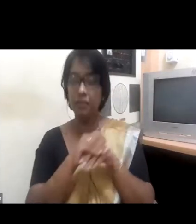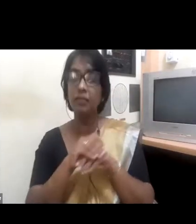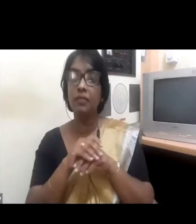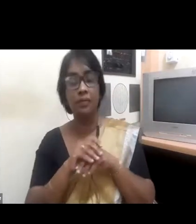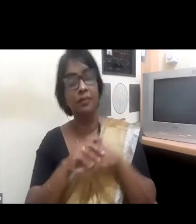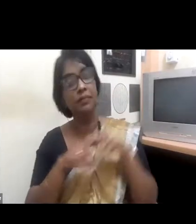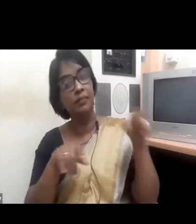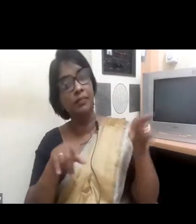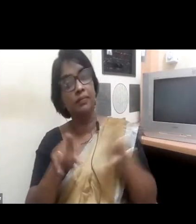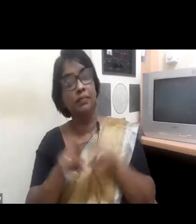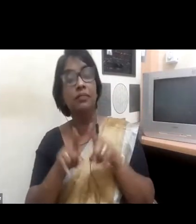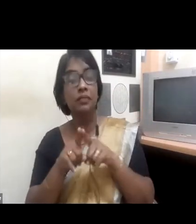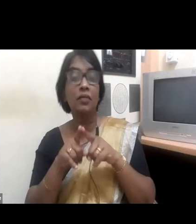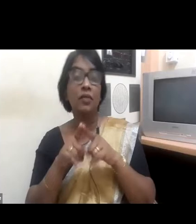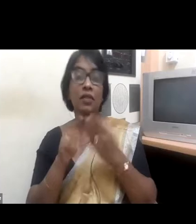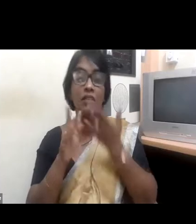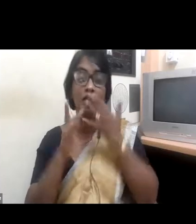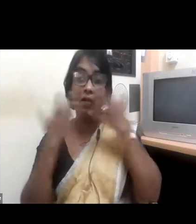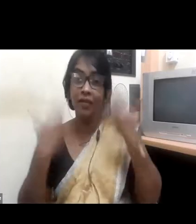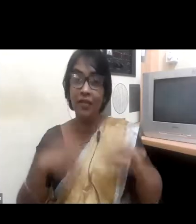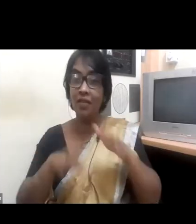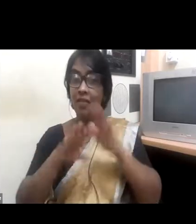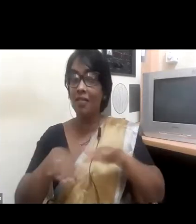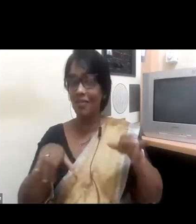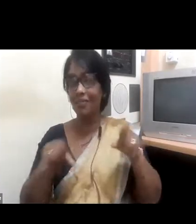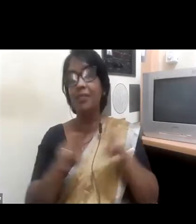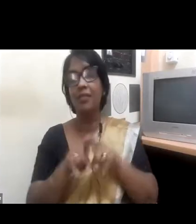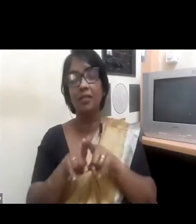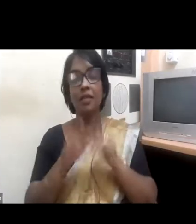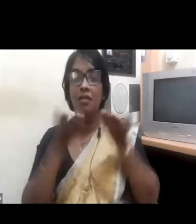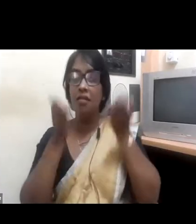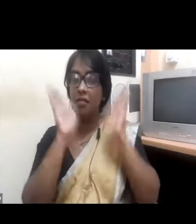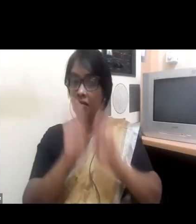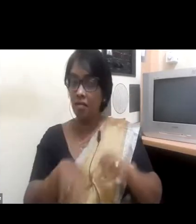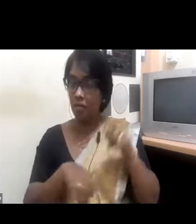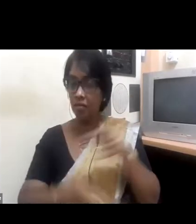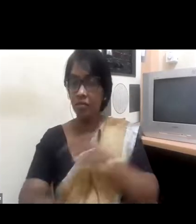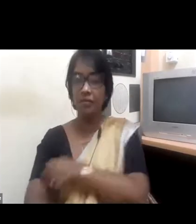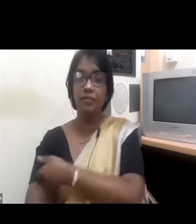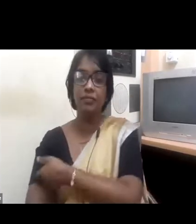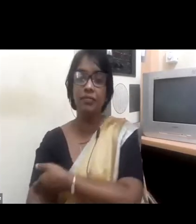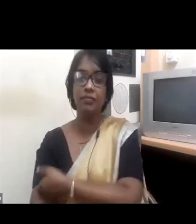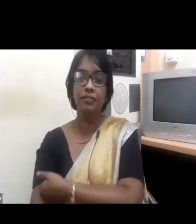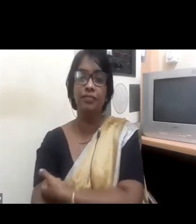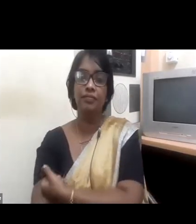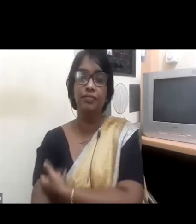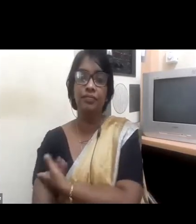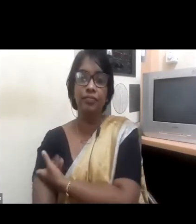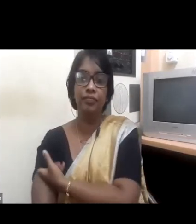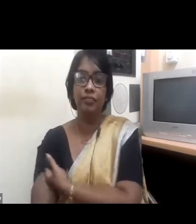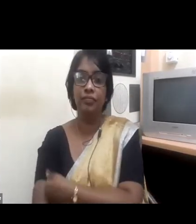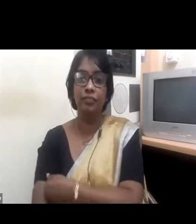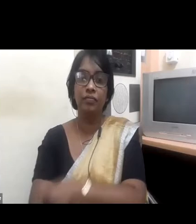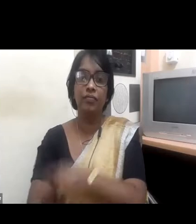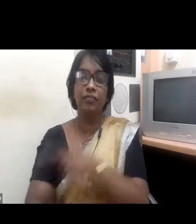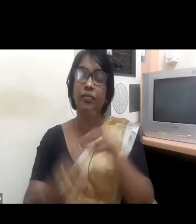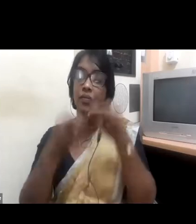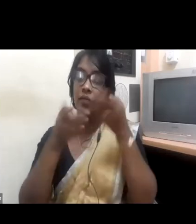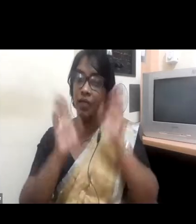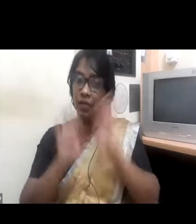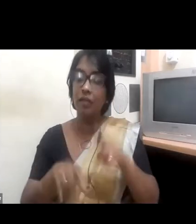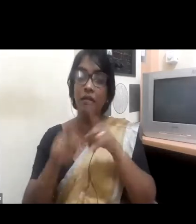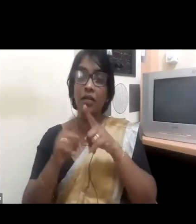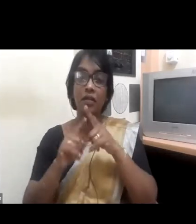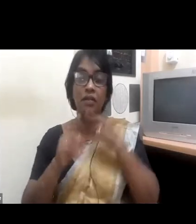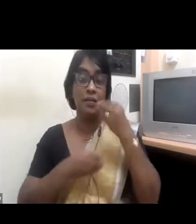I mean, at the end of the day, the bottom line is also important. And for businesses to thrive, this diversity